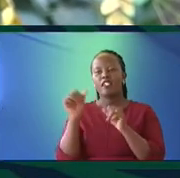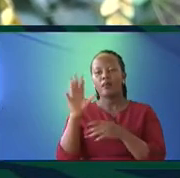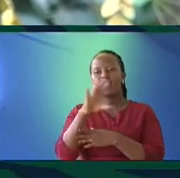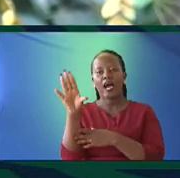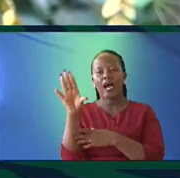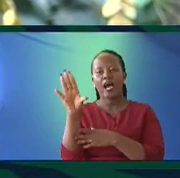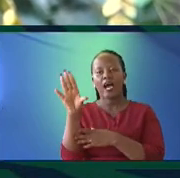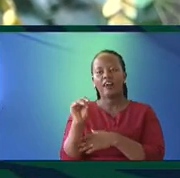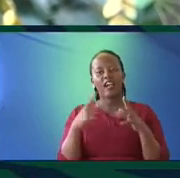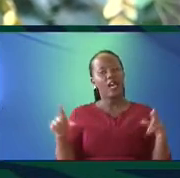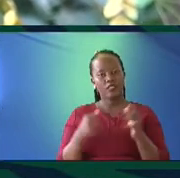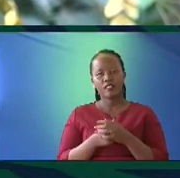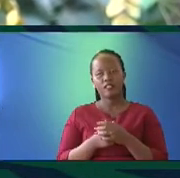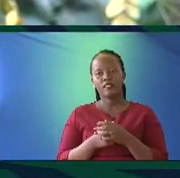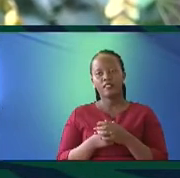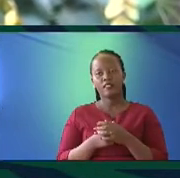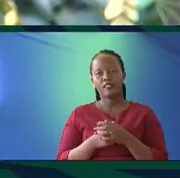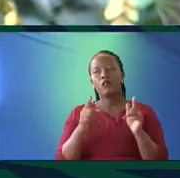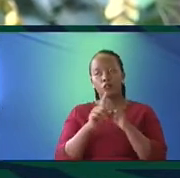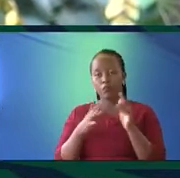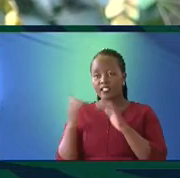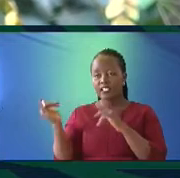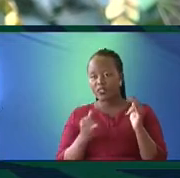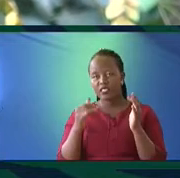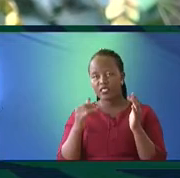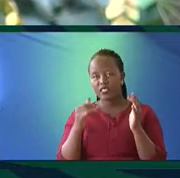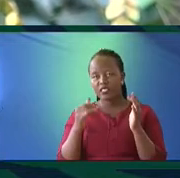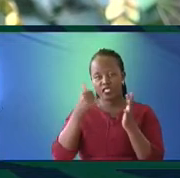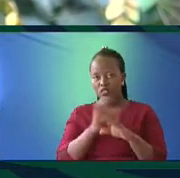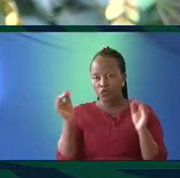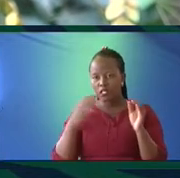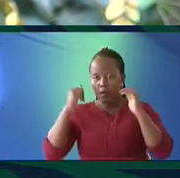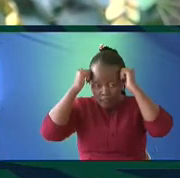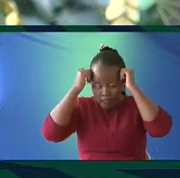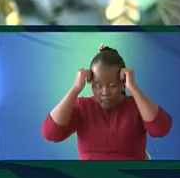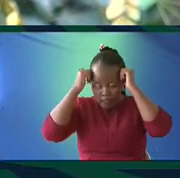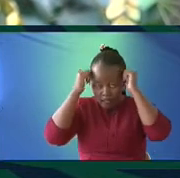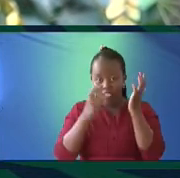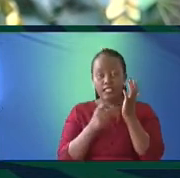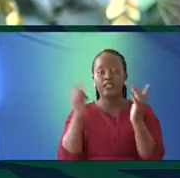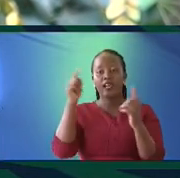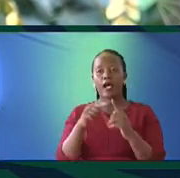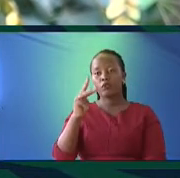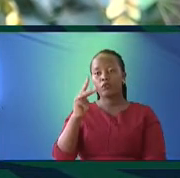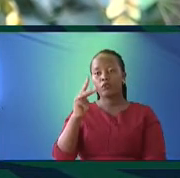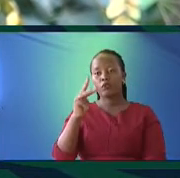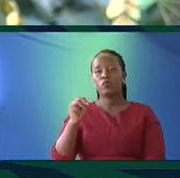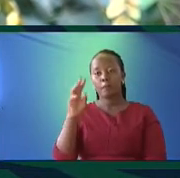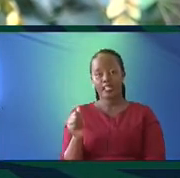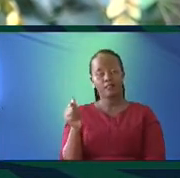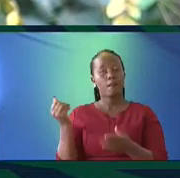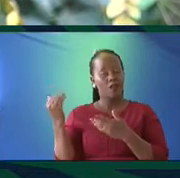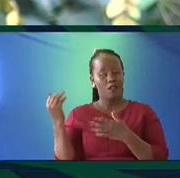languages. What my bio did not say is that I have studied Kiswahili up to master's level. I wish I could have